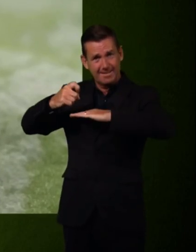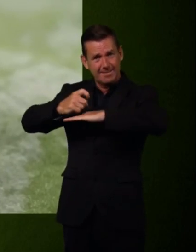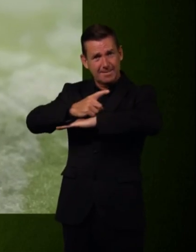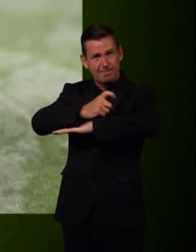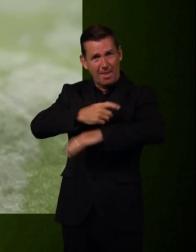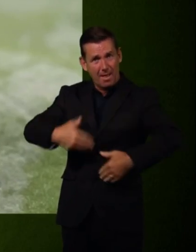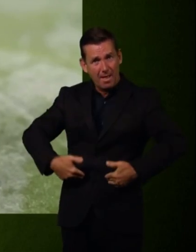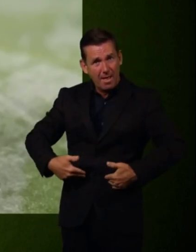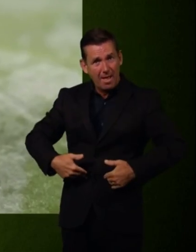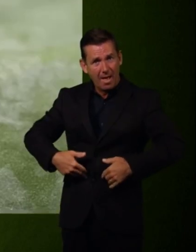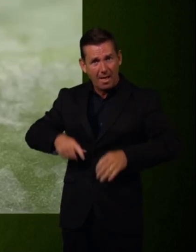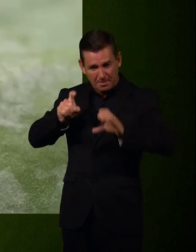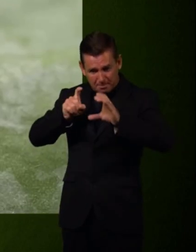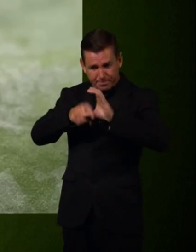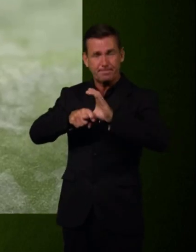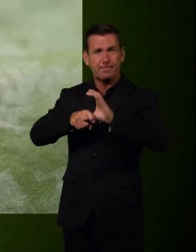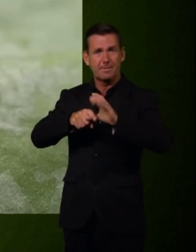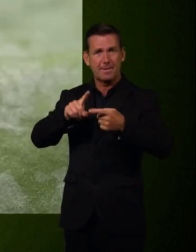abdomen.